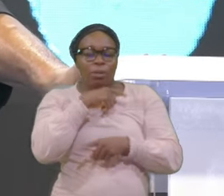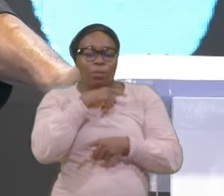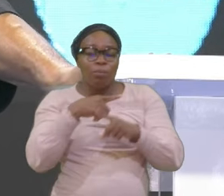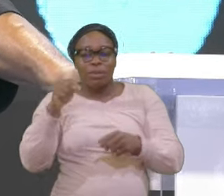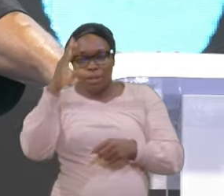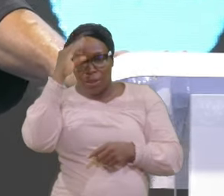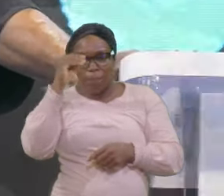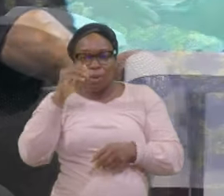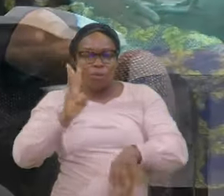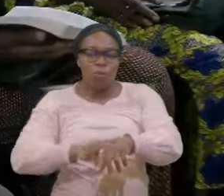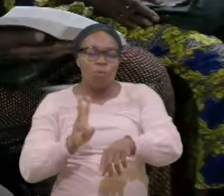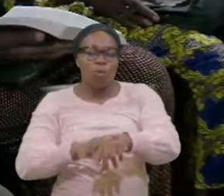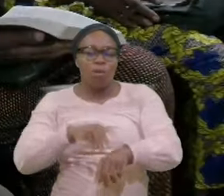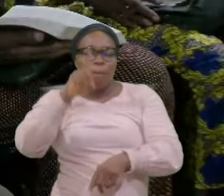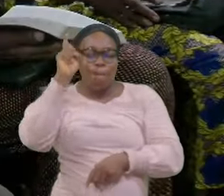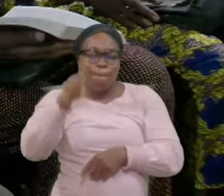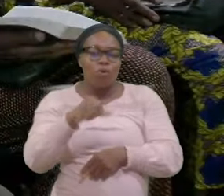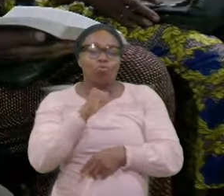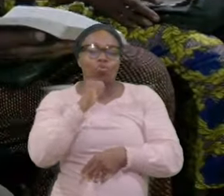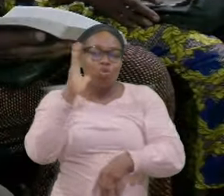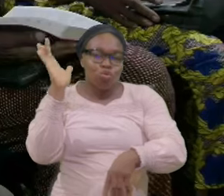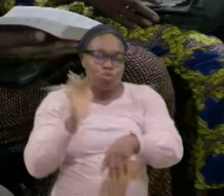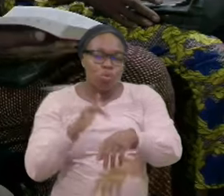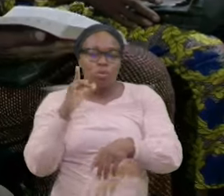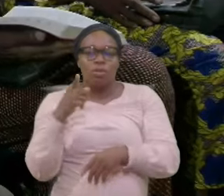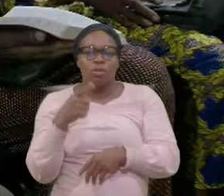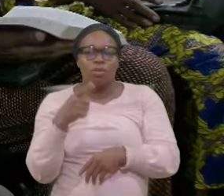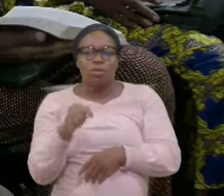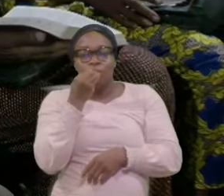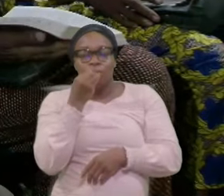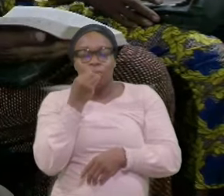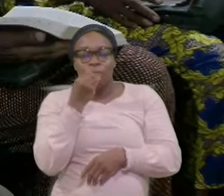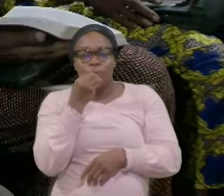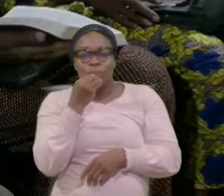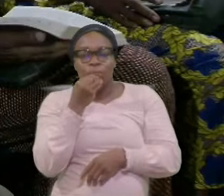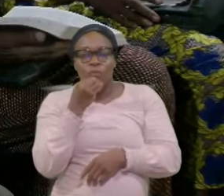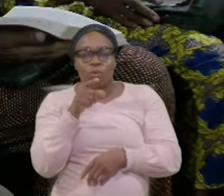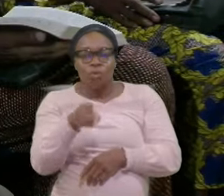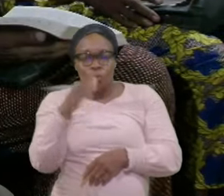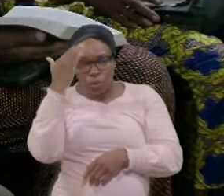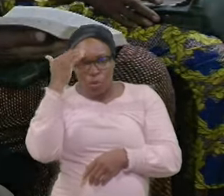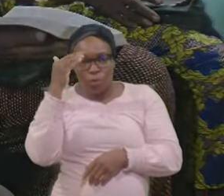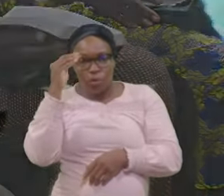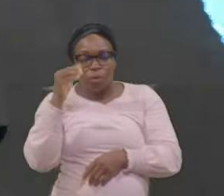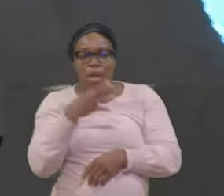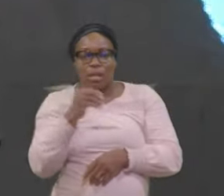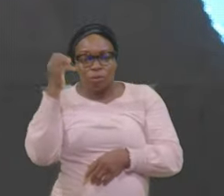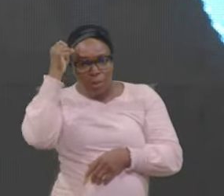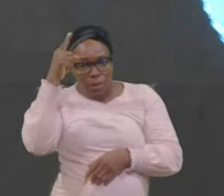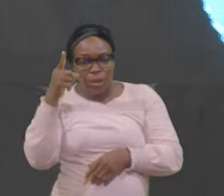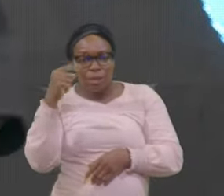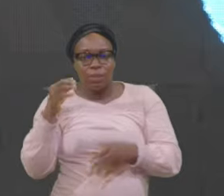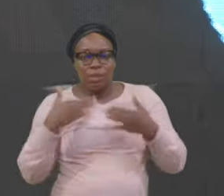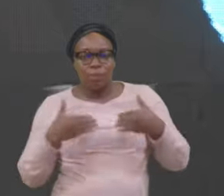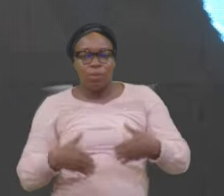thing Will not even Feed his body You understand Our body Our flesh Is different From the body And the flesh Of the